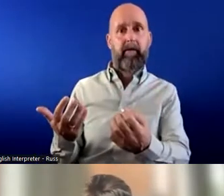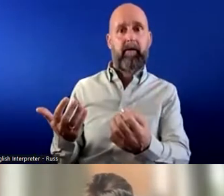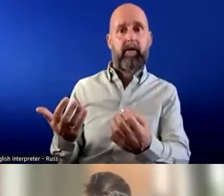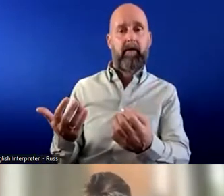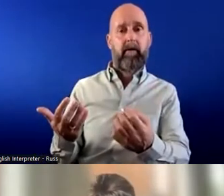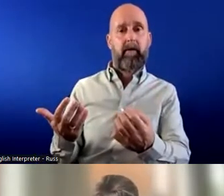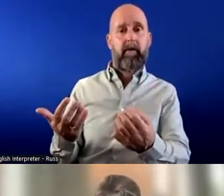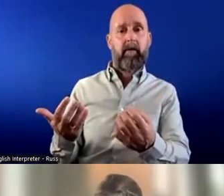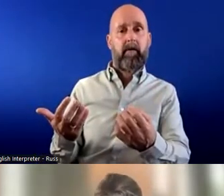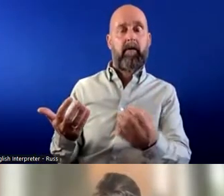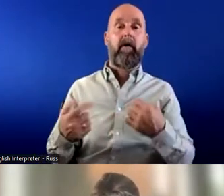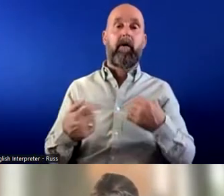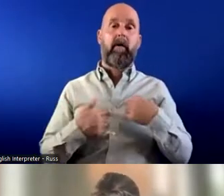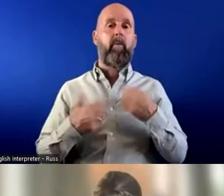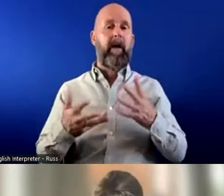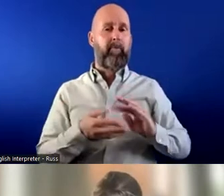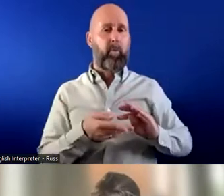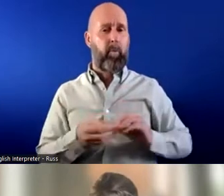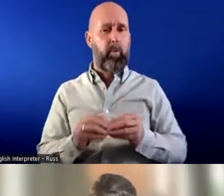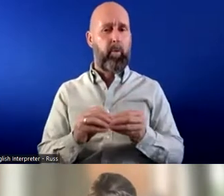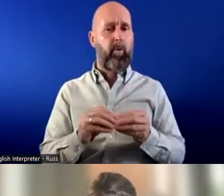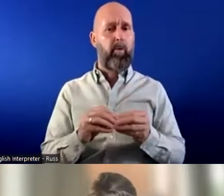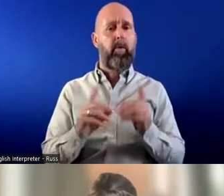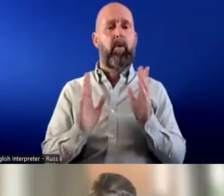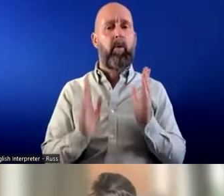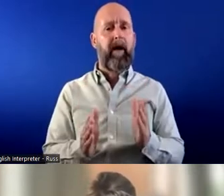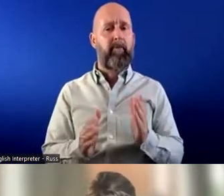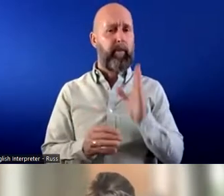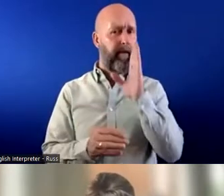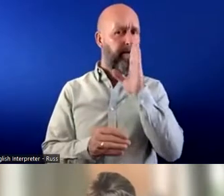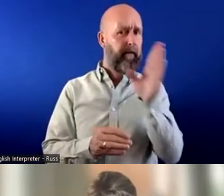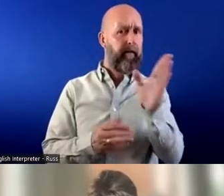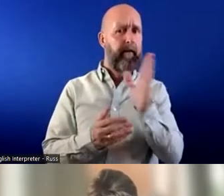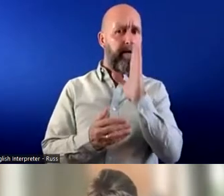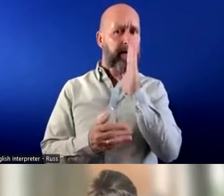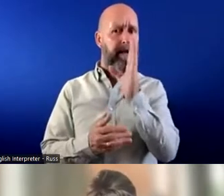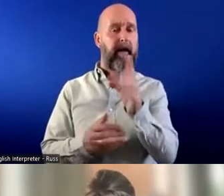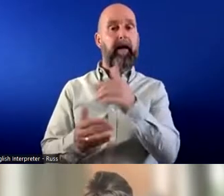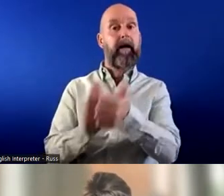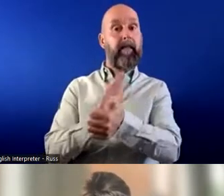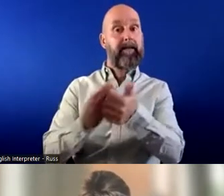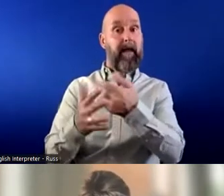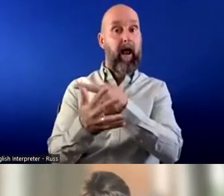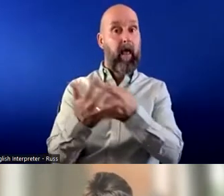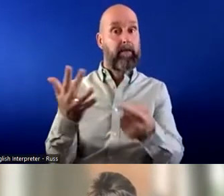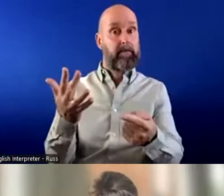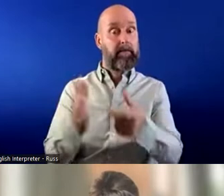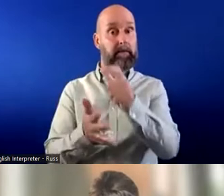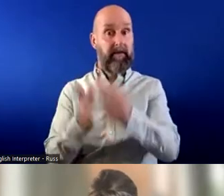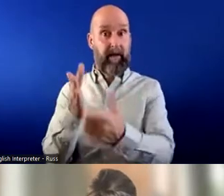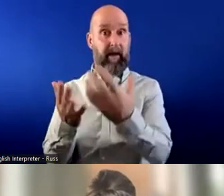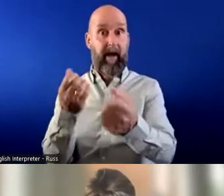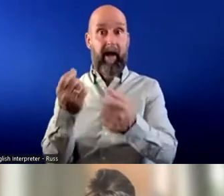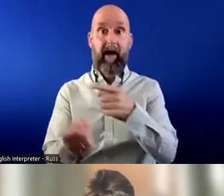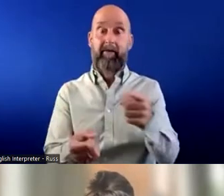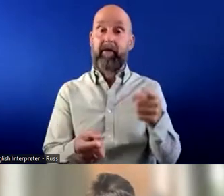so what we need to work on is we need to be very clear about the talents and the skills that disabled people have and employers